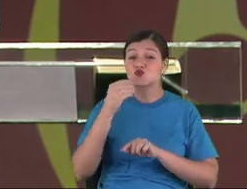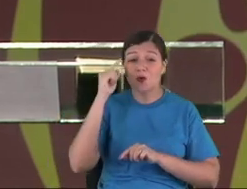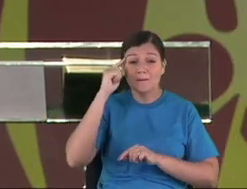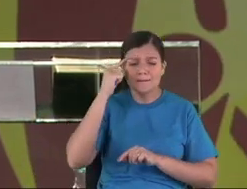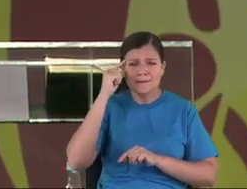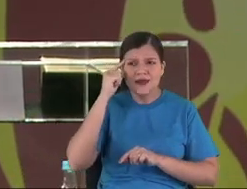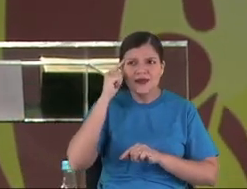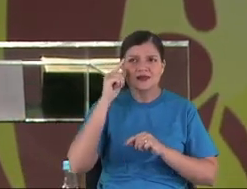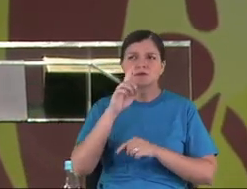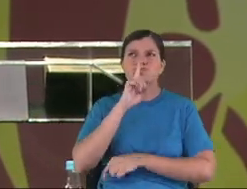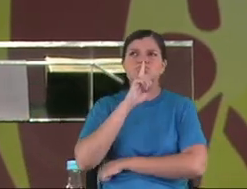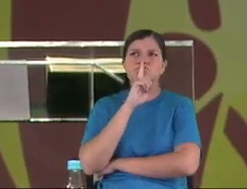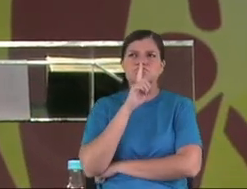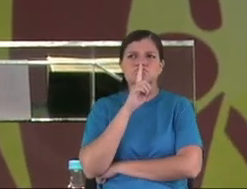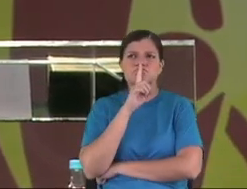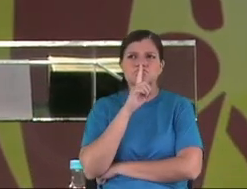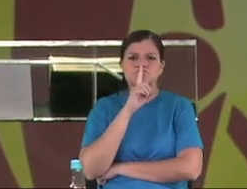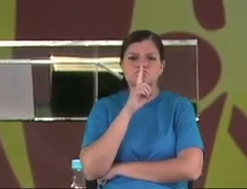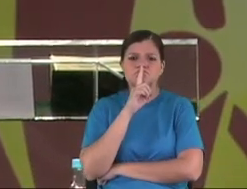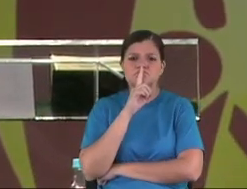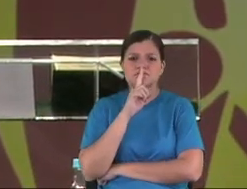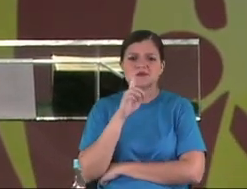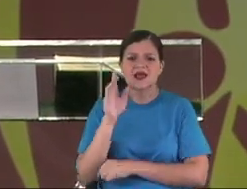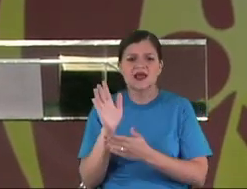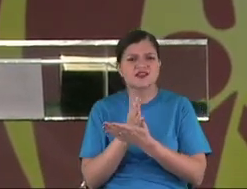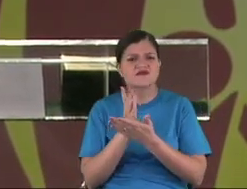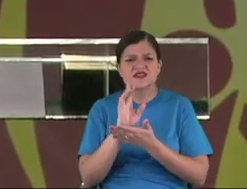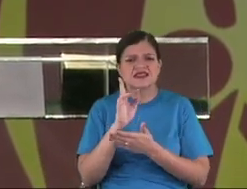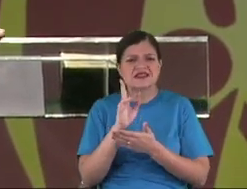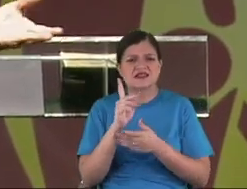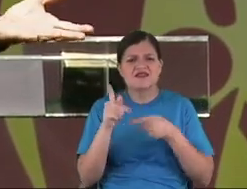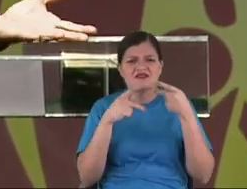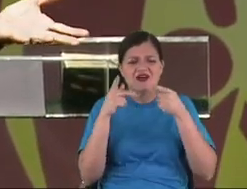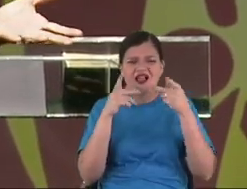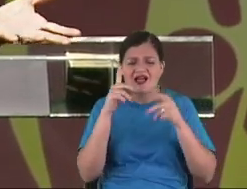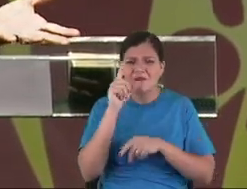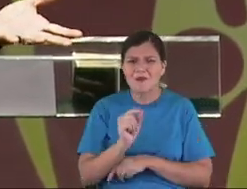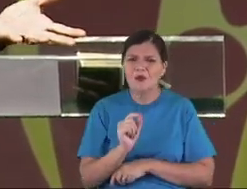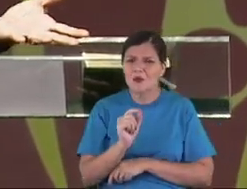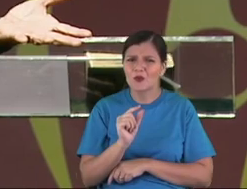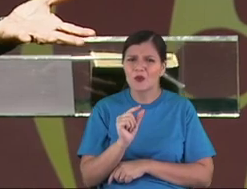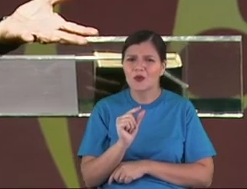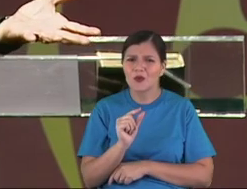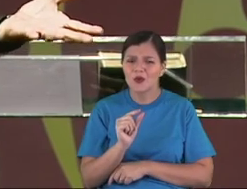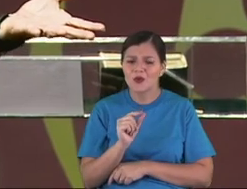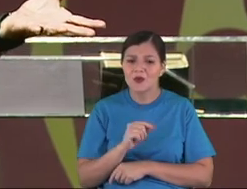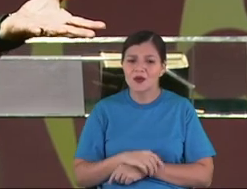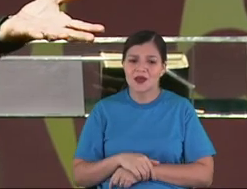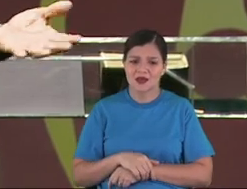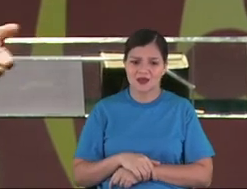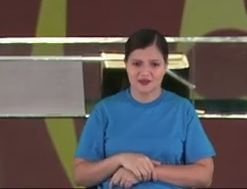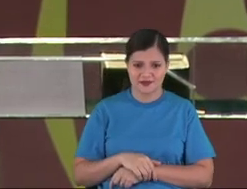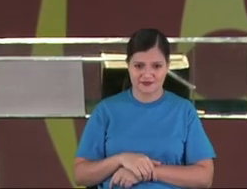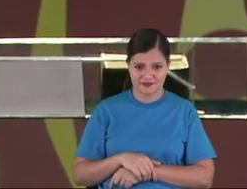thinks he... Just inside, when did he speak... What? What? What are you saying?